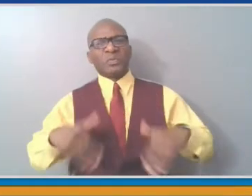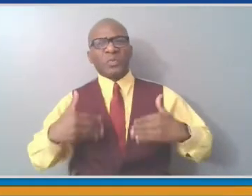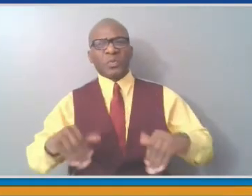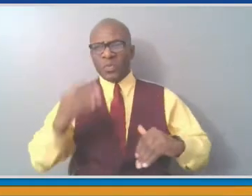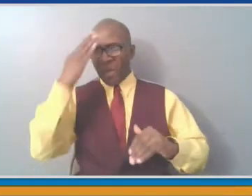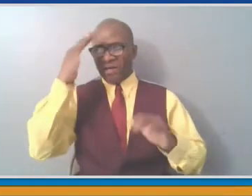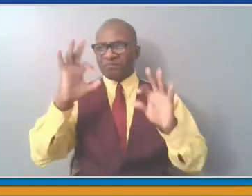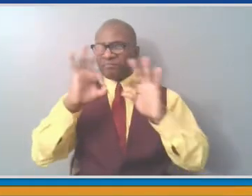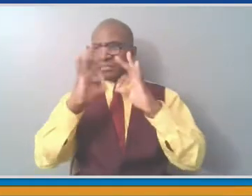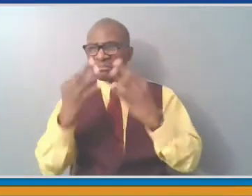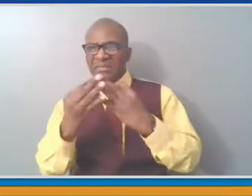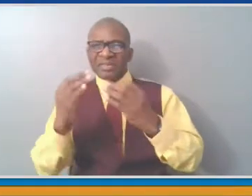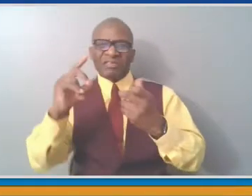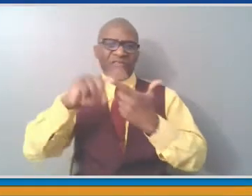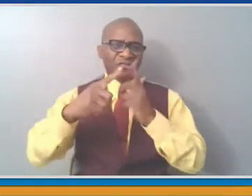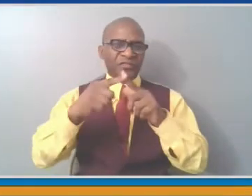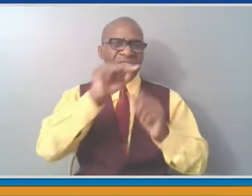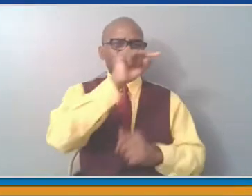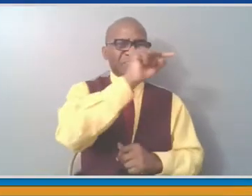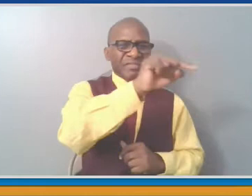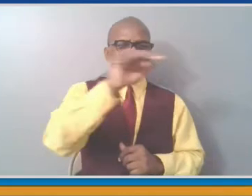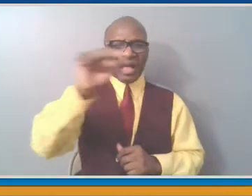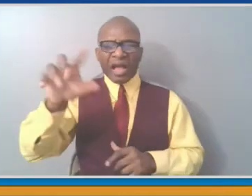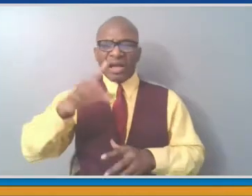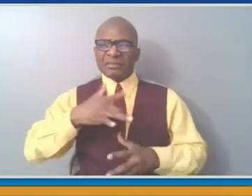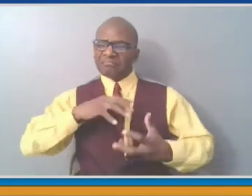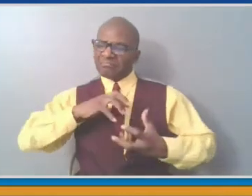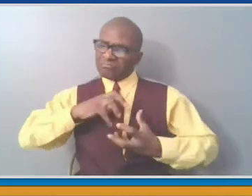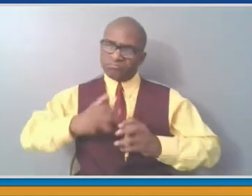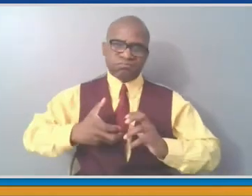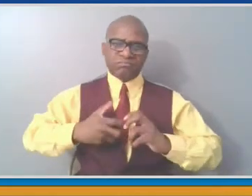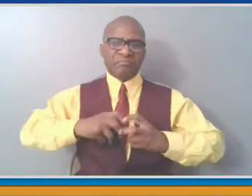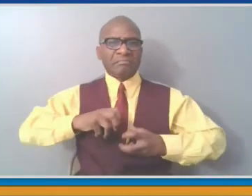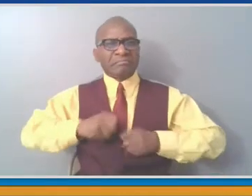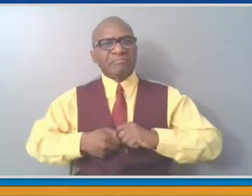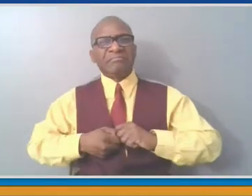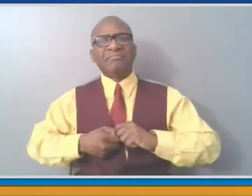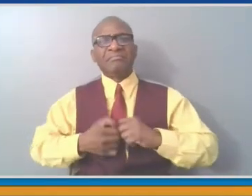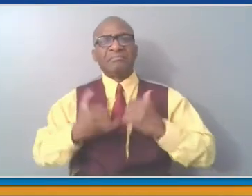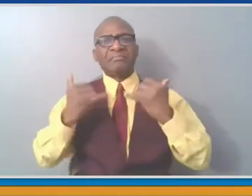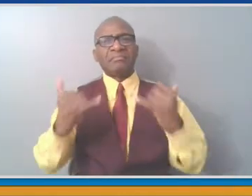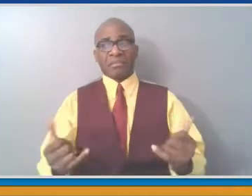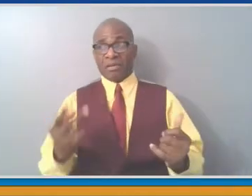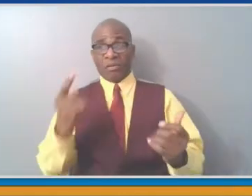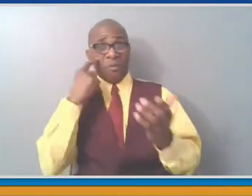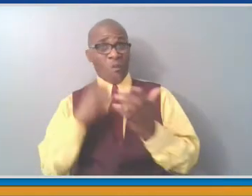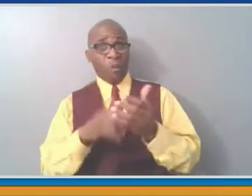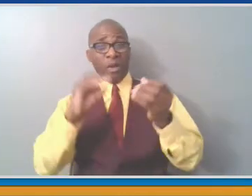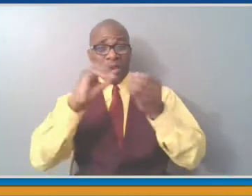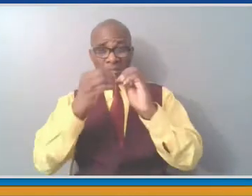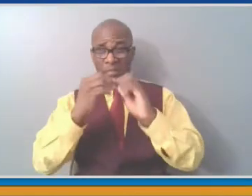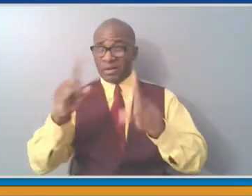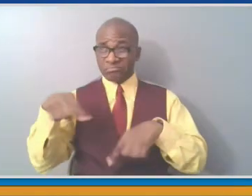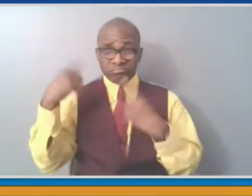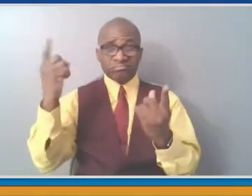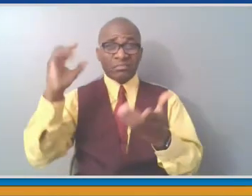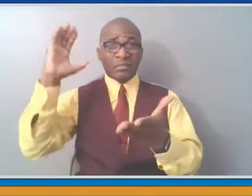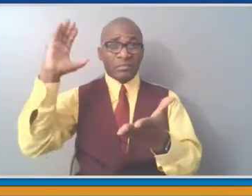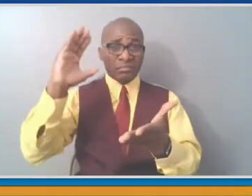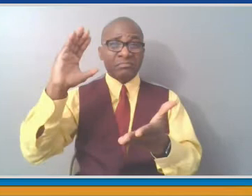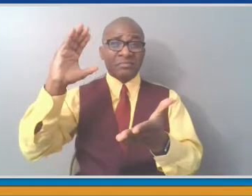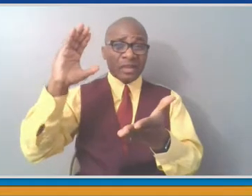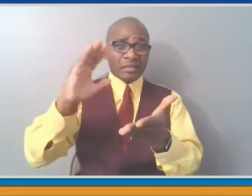things in different parts of the country. I speak for what we know in terms of Westchester County, and certainly the efforts here go back right to the very beginning of the